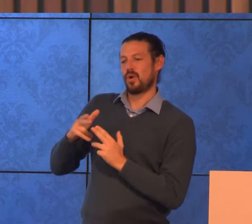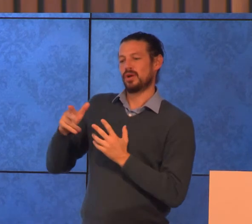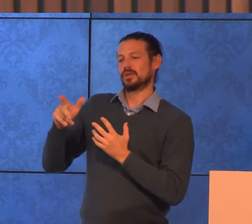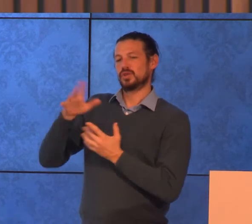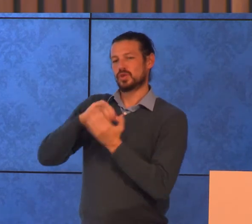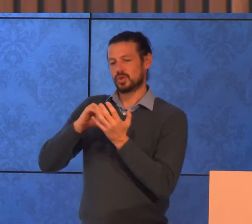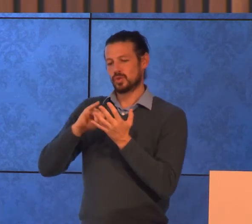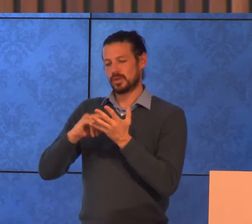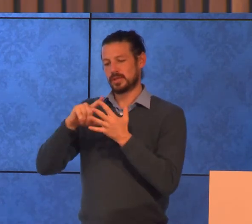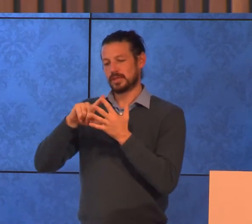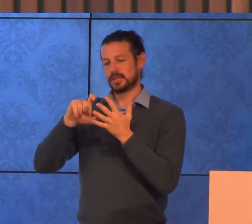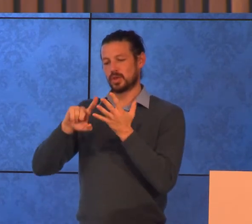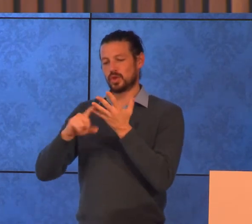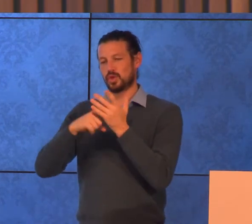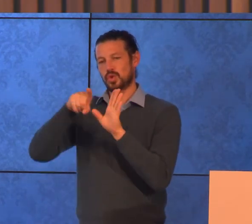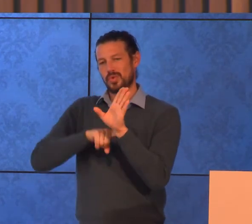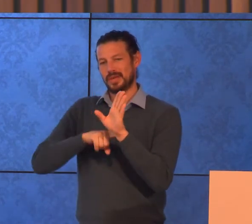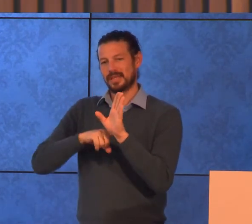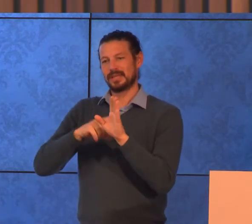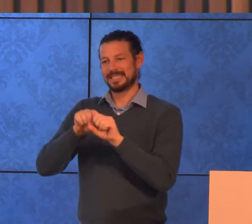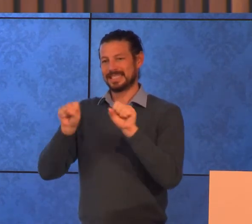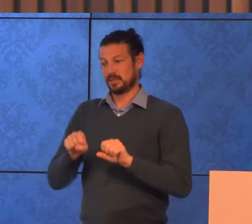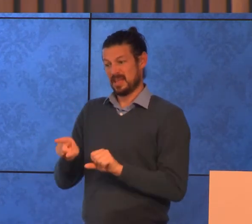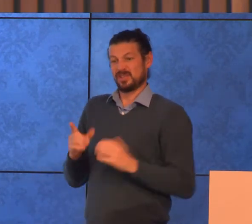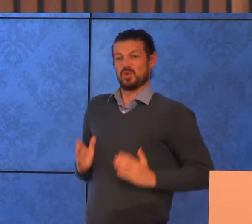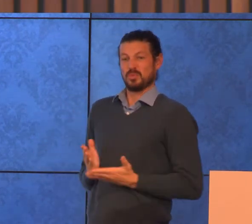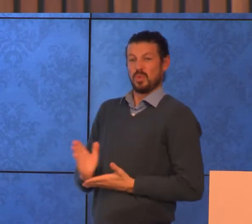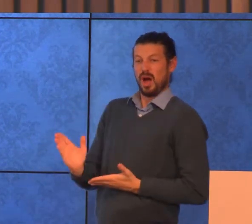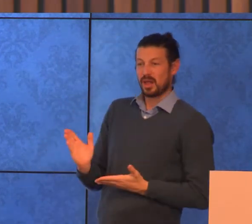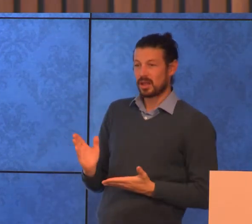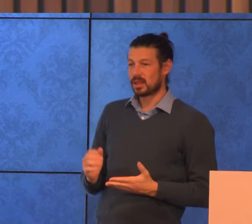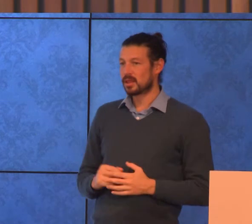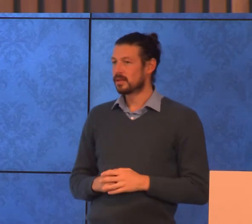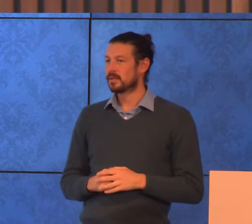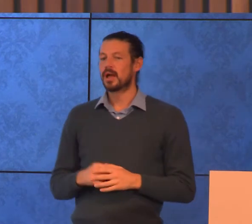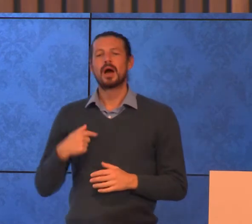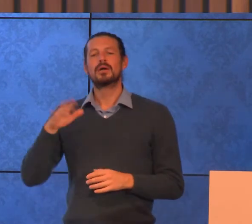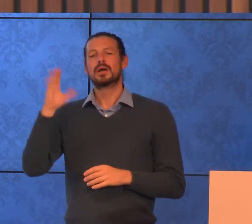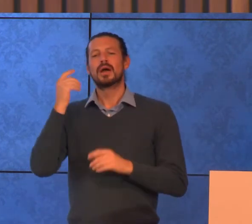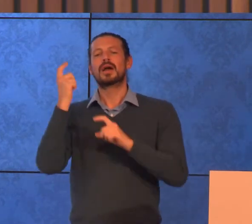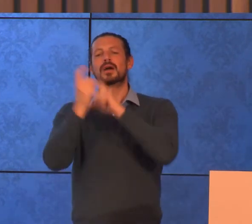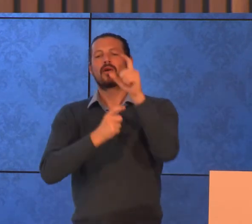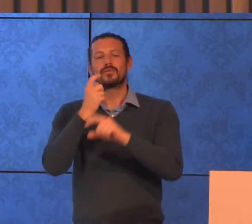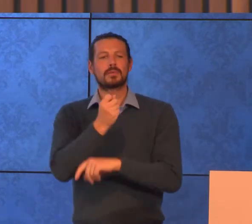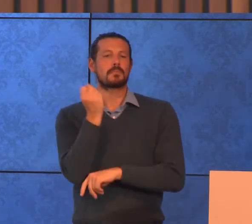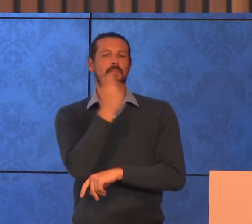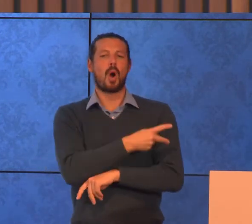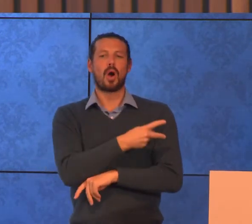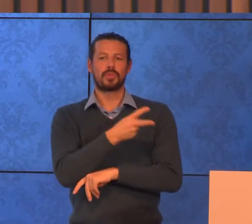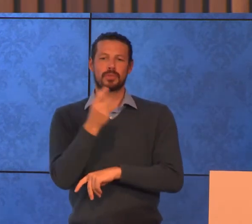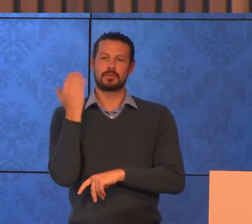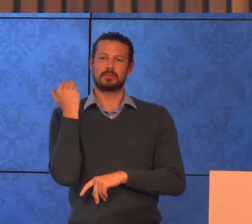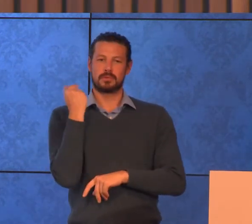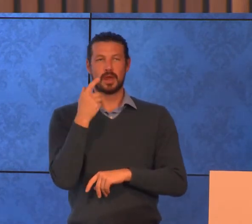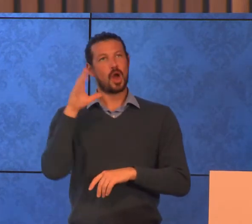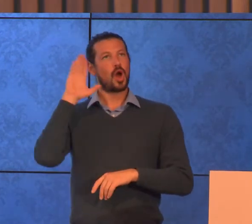that as the panellists have said is rightfully a human right and I was in a conference in Perth just recently where I heard